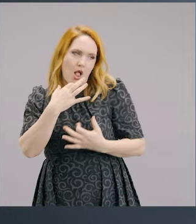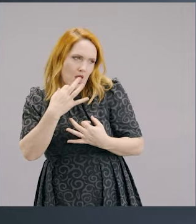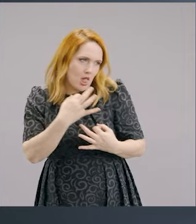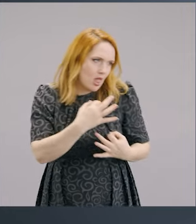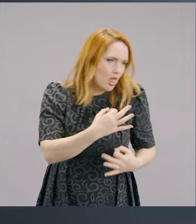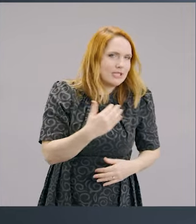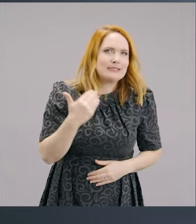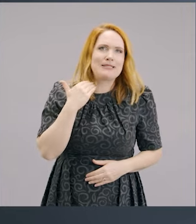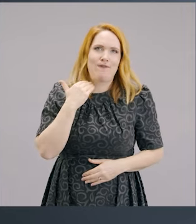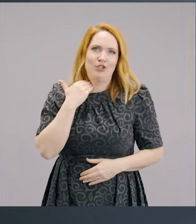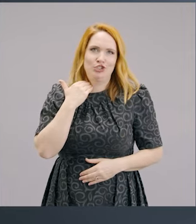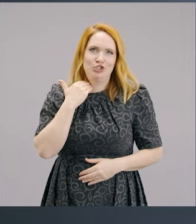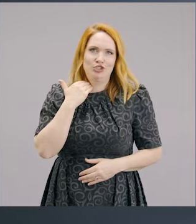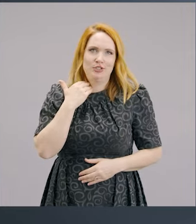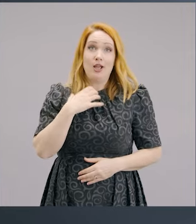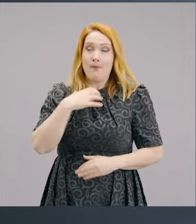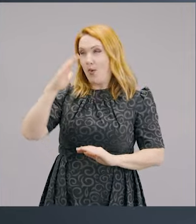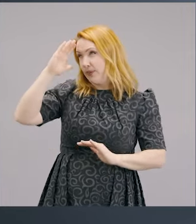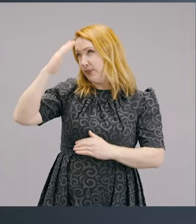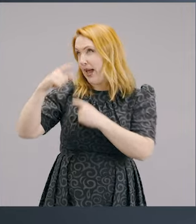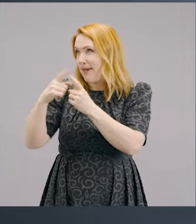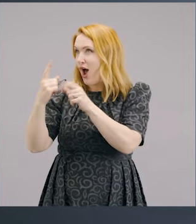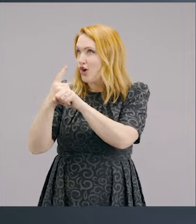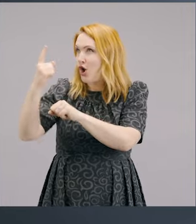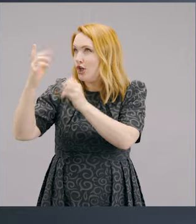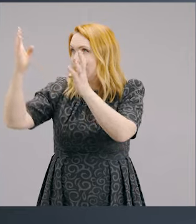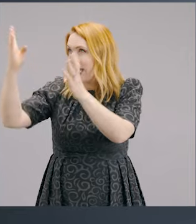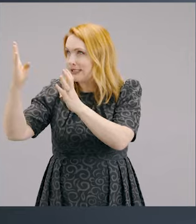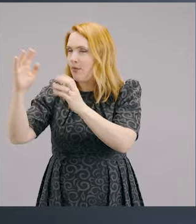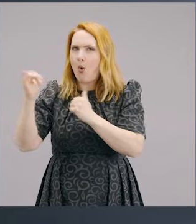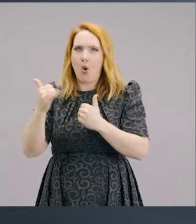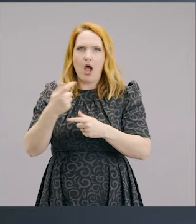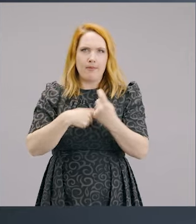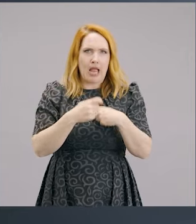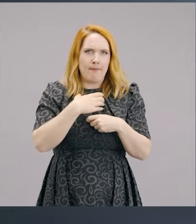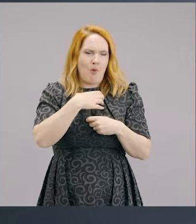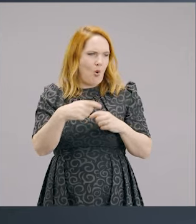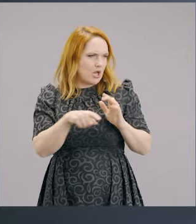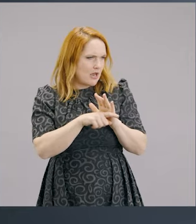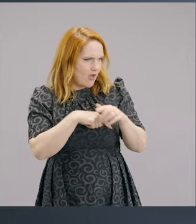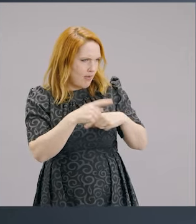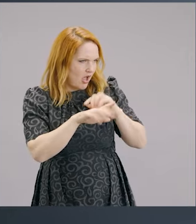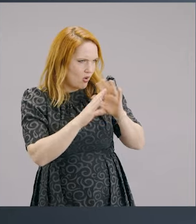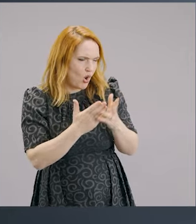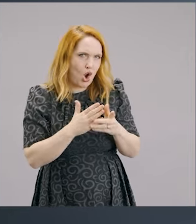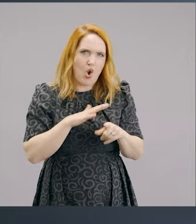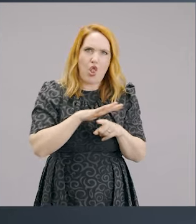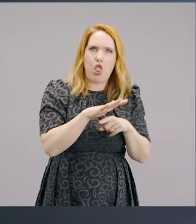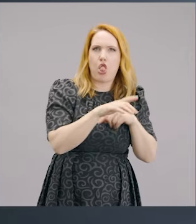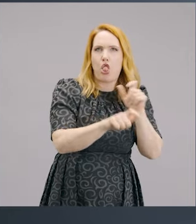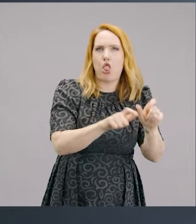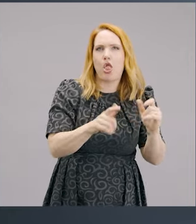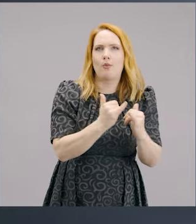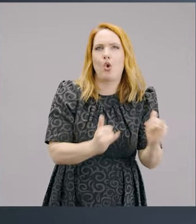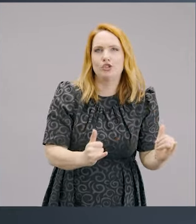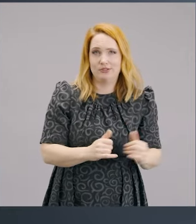We're either becoming more passionate about God's Kingdom or we're becoming more cynical and more mocking. And I wanna challenge you, which of